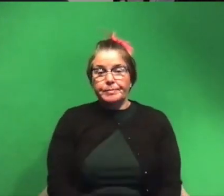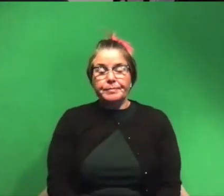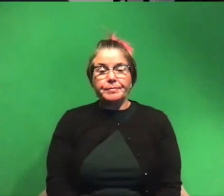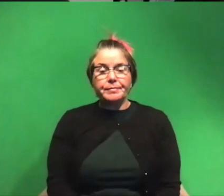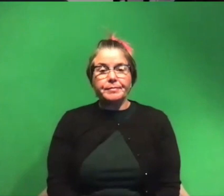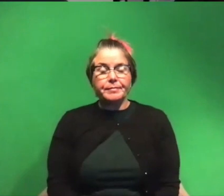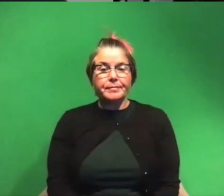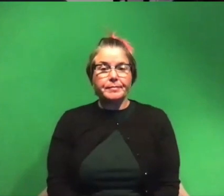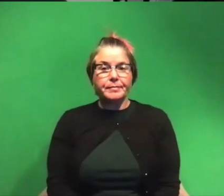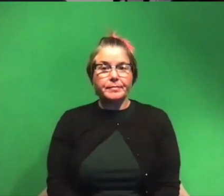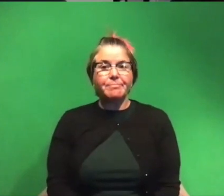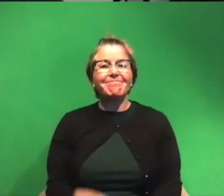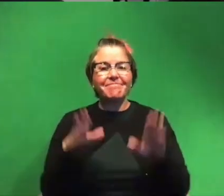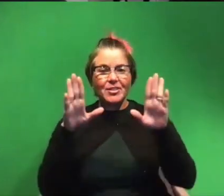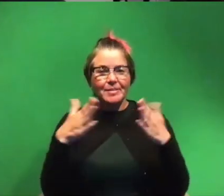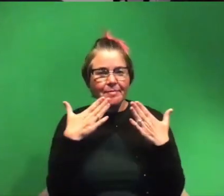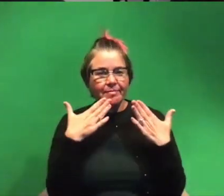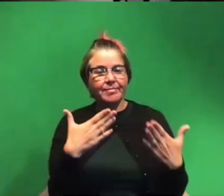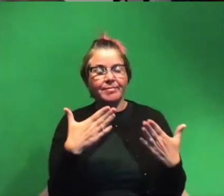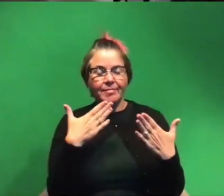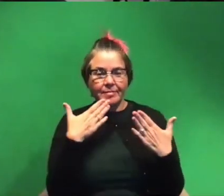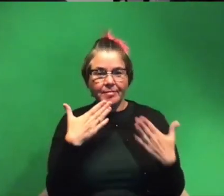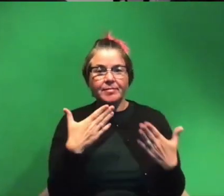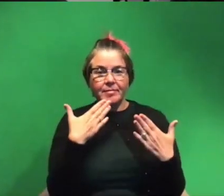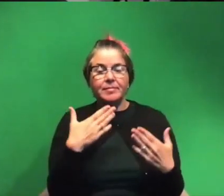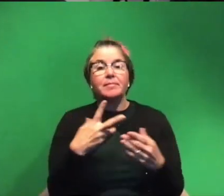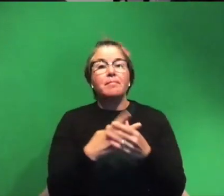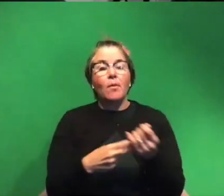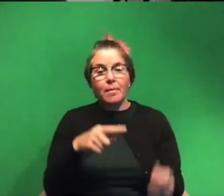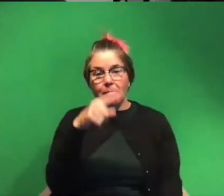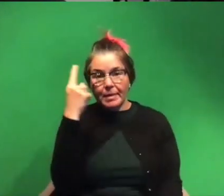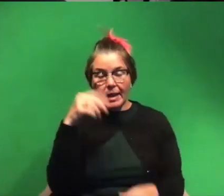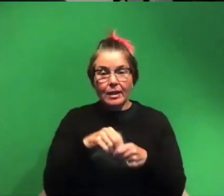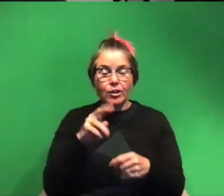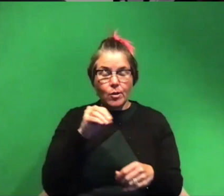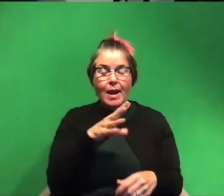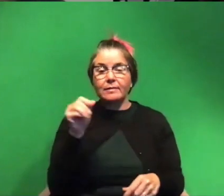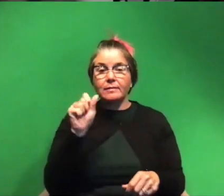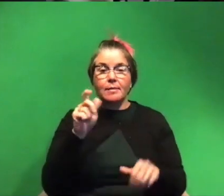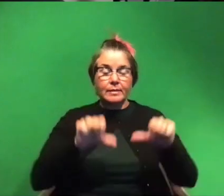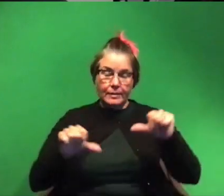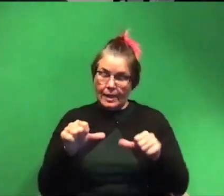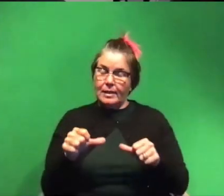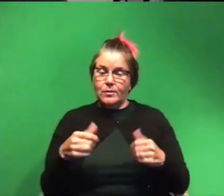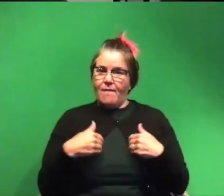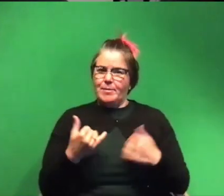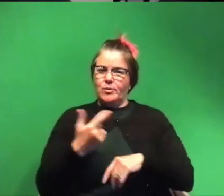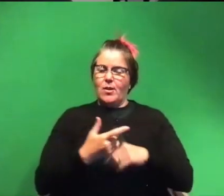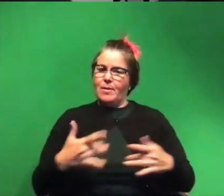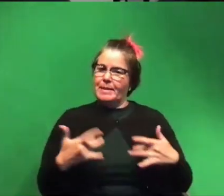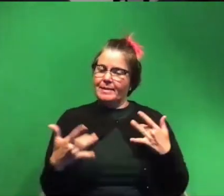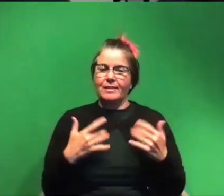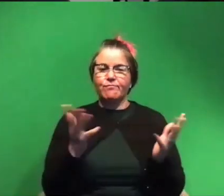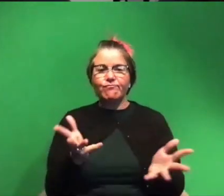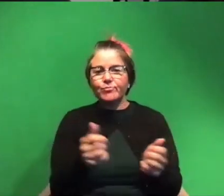awesome thank you so much and thank you to both black and neuro and skype a scientist for having me today i'm really excited to talk to you all